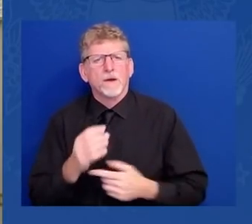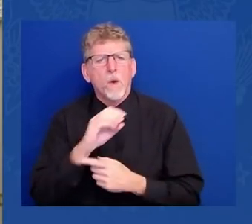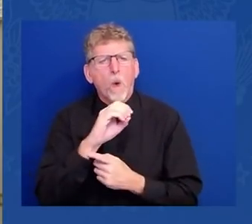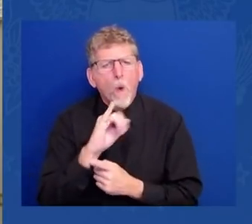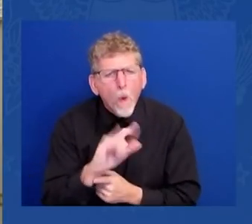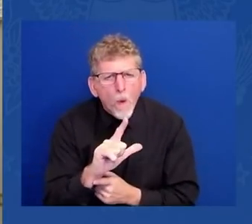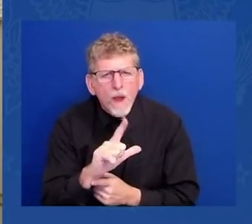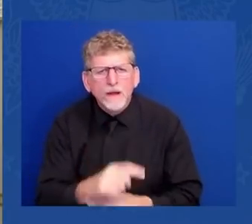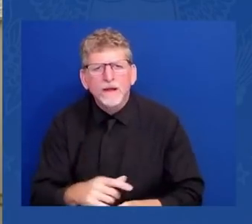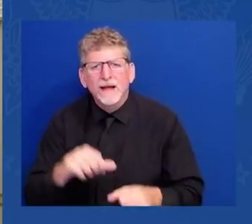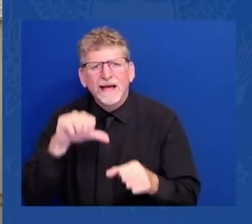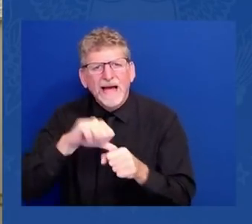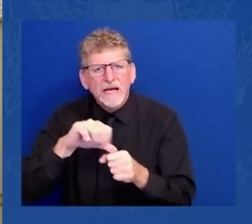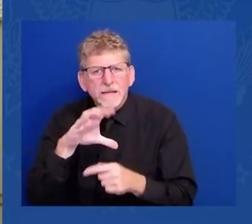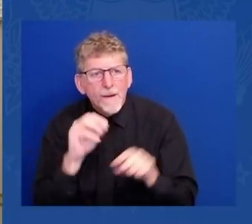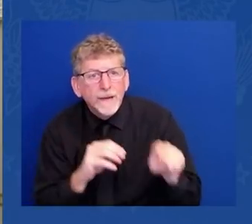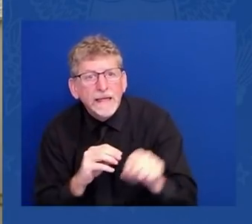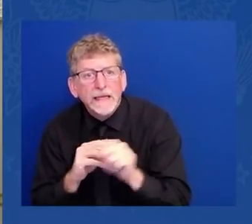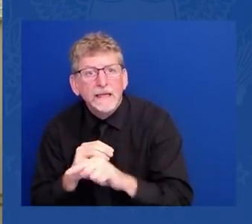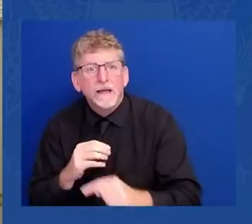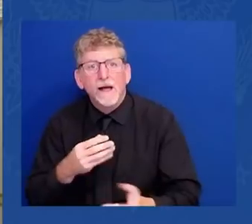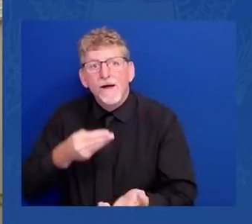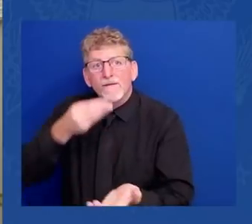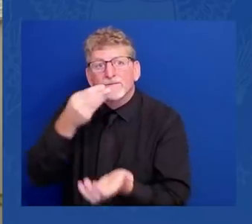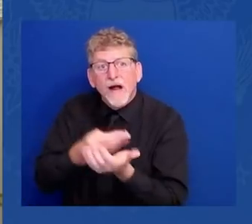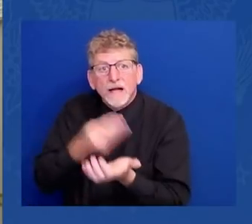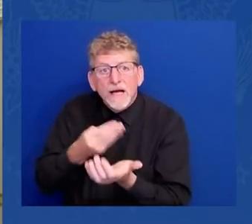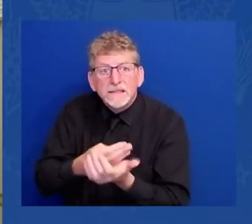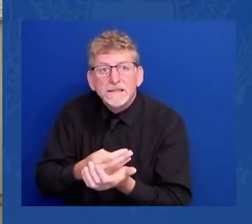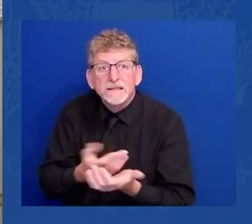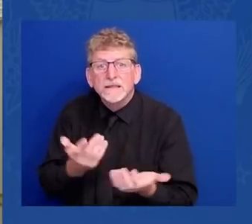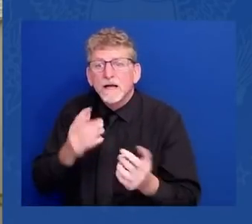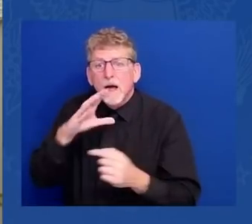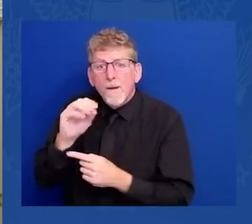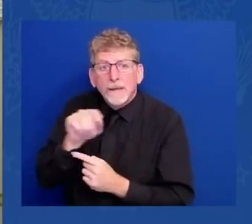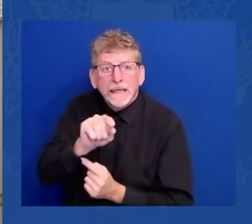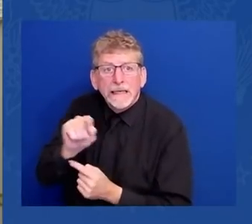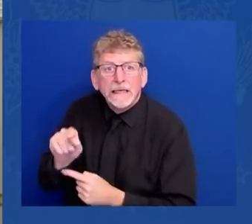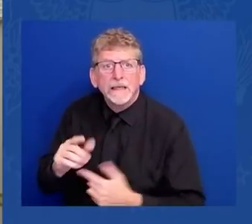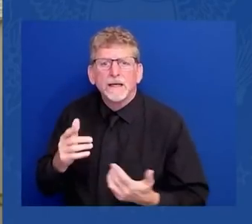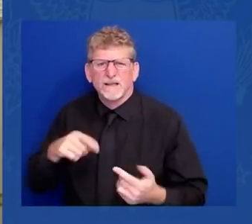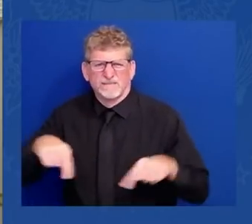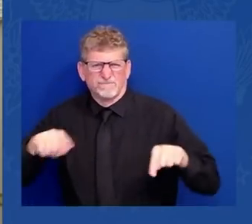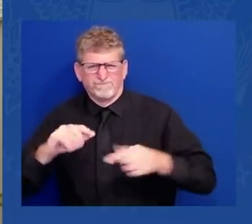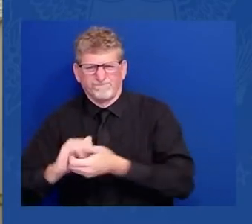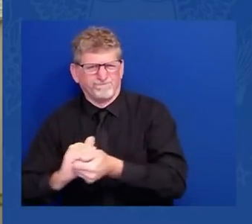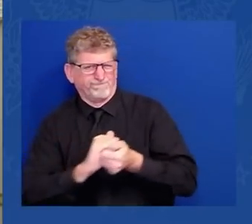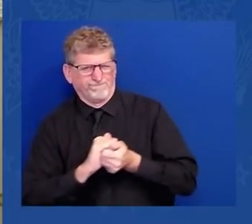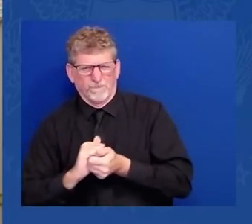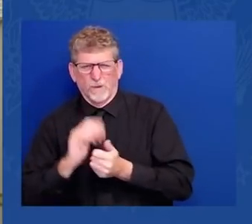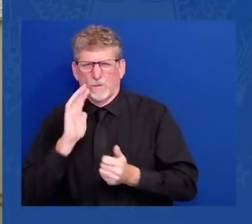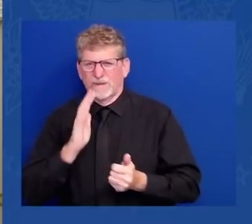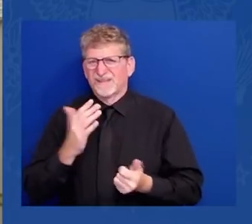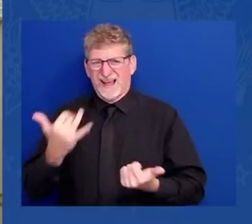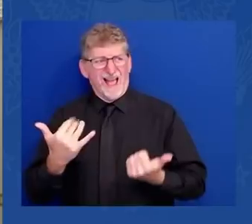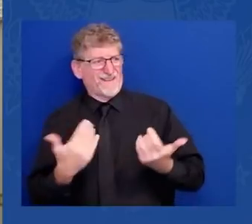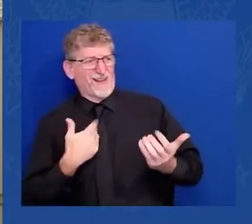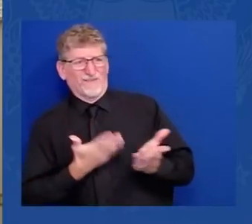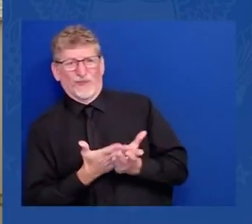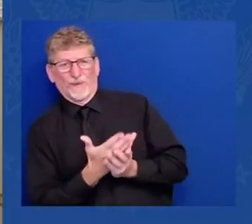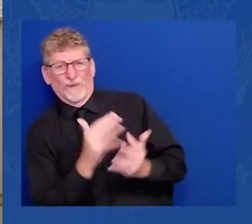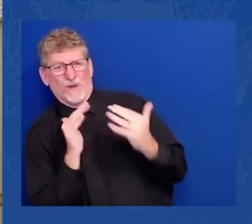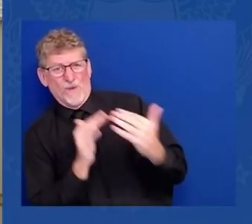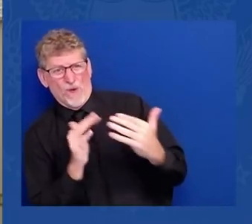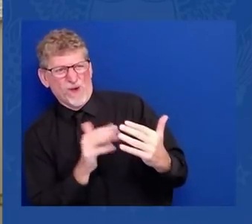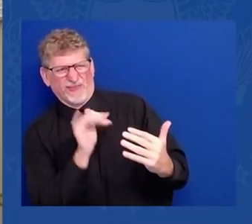against the people of Ukraine is causing prices to rise. We get that. That's self-evident. But, but, but, but, it's no